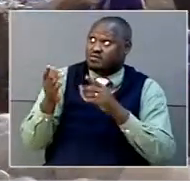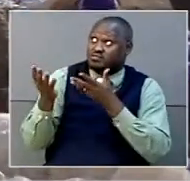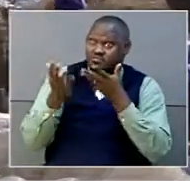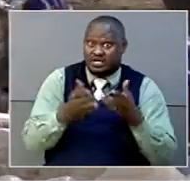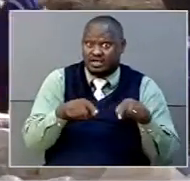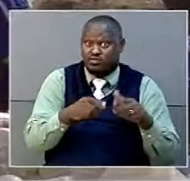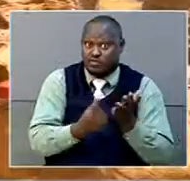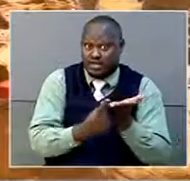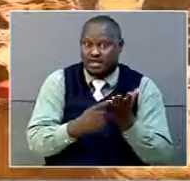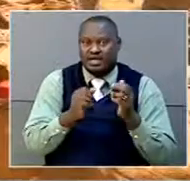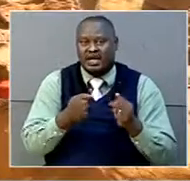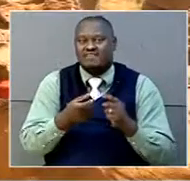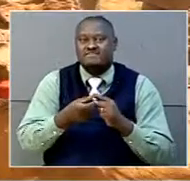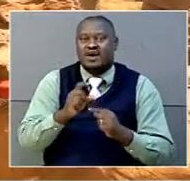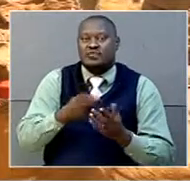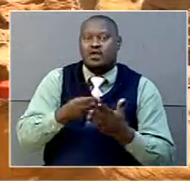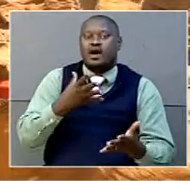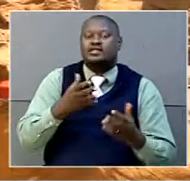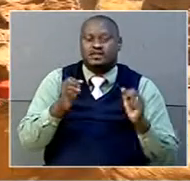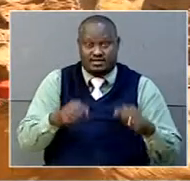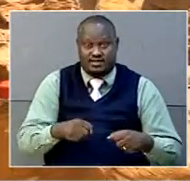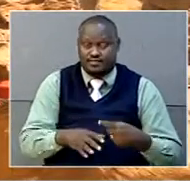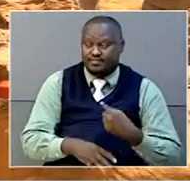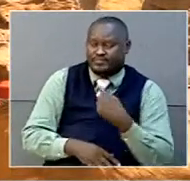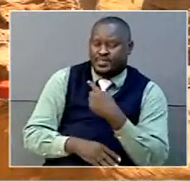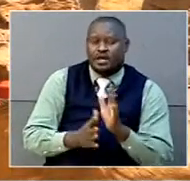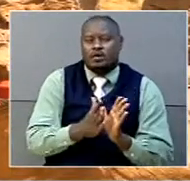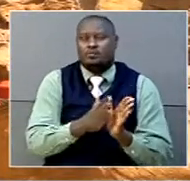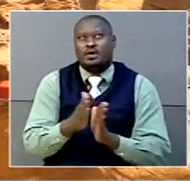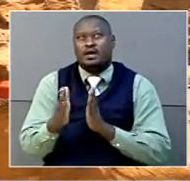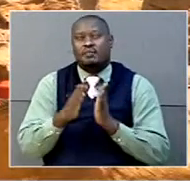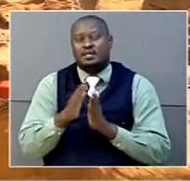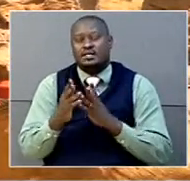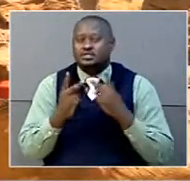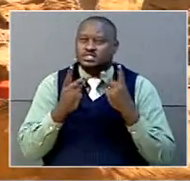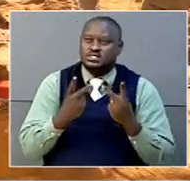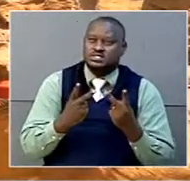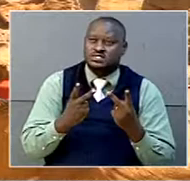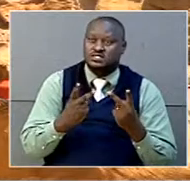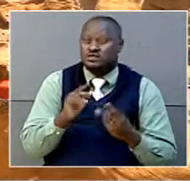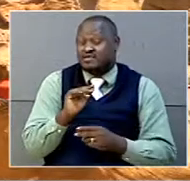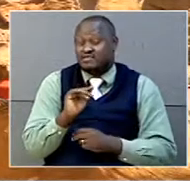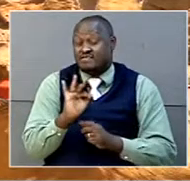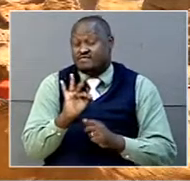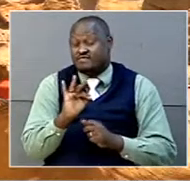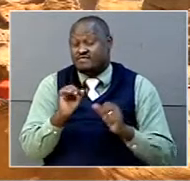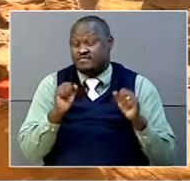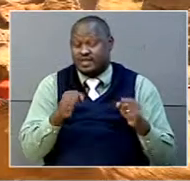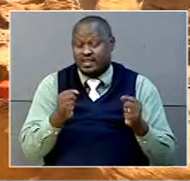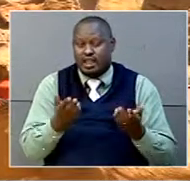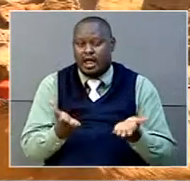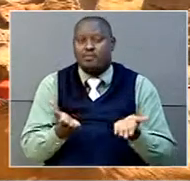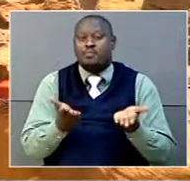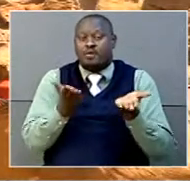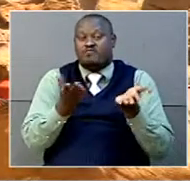the recycled product. We are exploring the possibility of improving our investment or